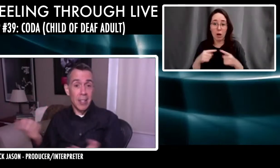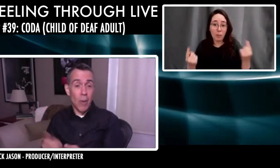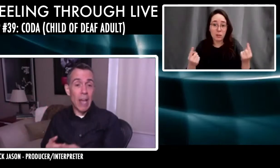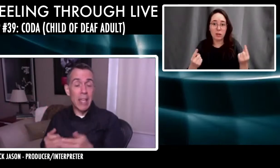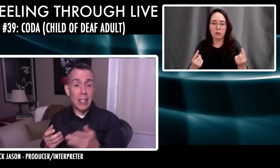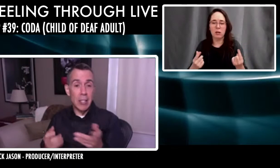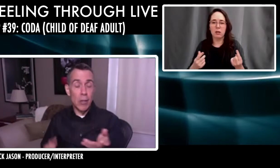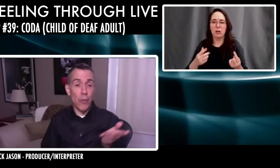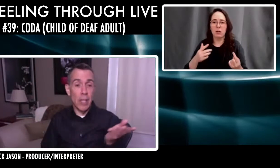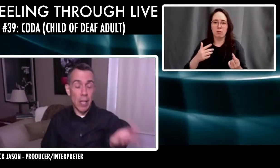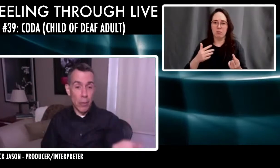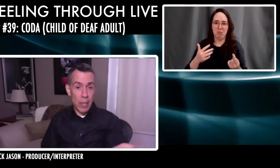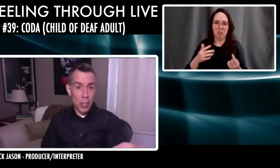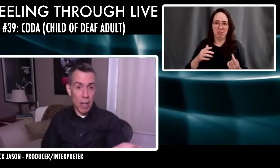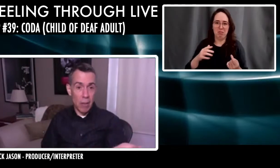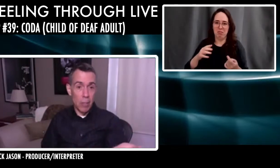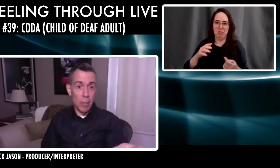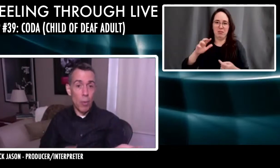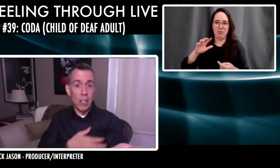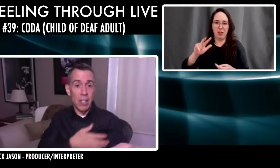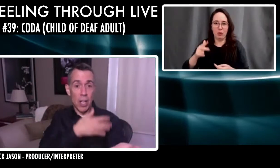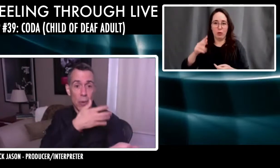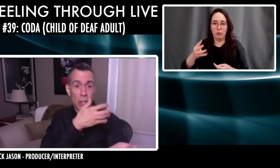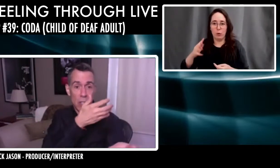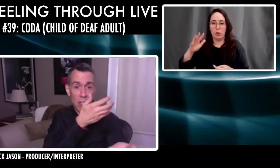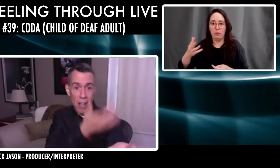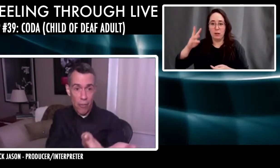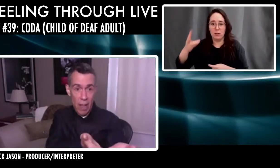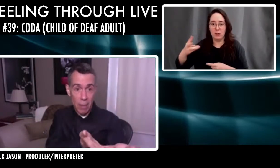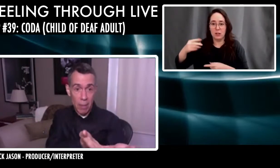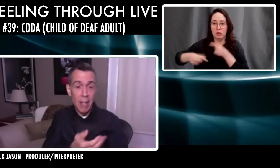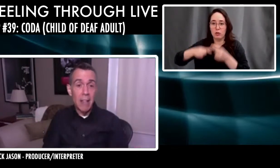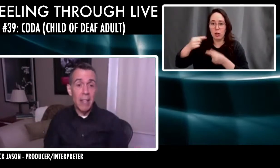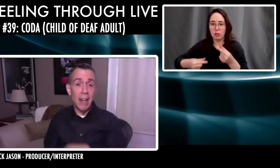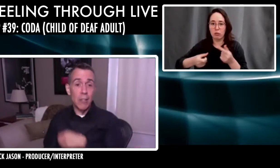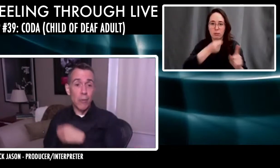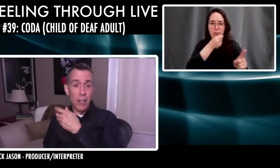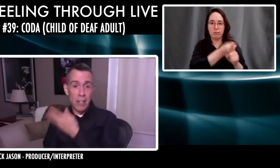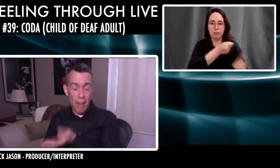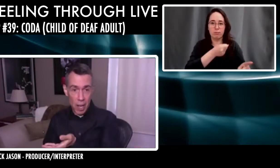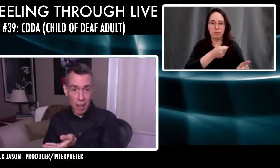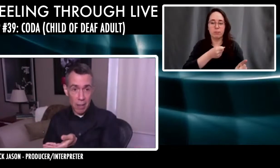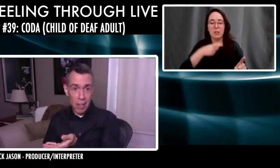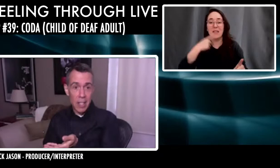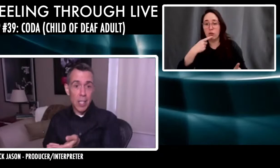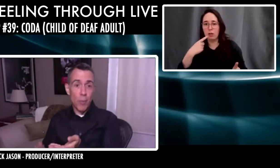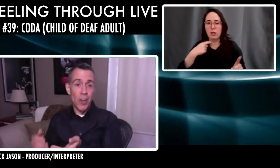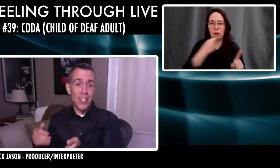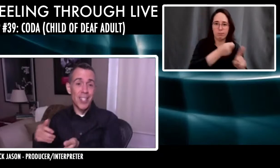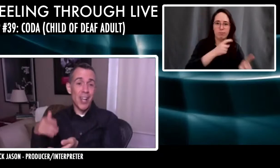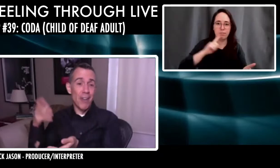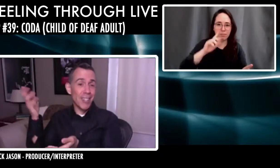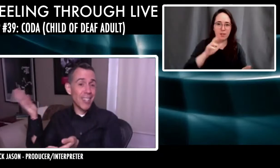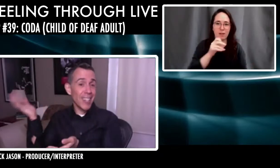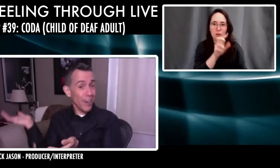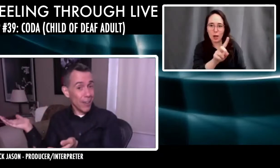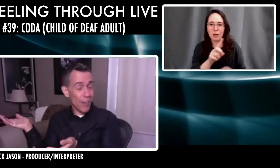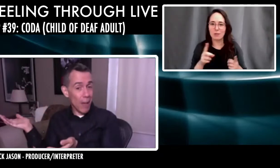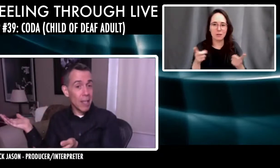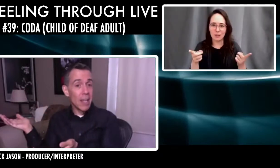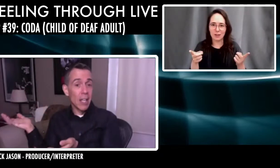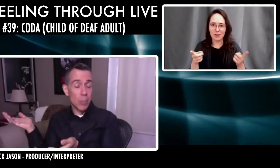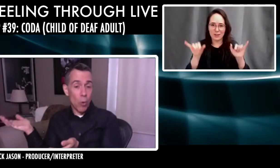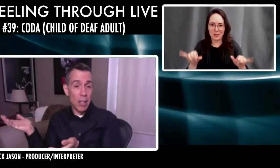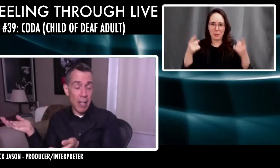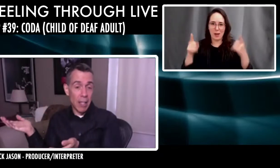And so I think it's easier for the hearing child to be born into a generationally deaf family than it is for a deaf child to be born into a generationally hearing